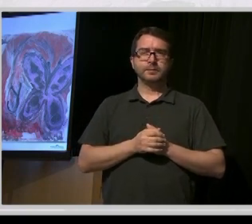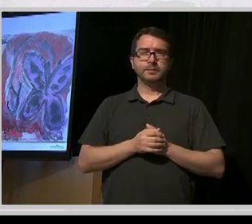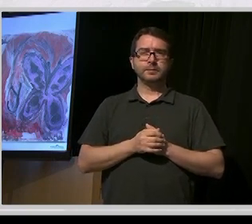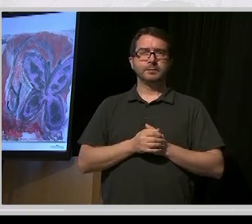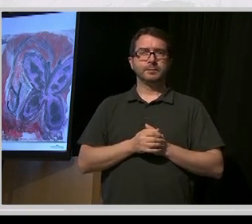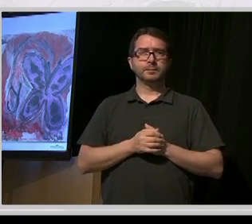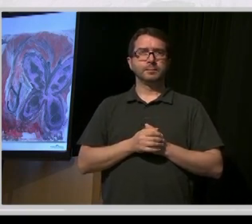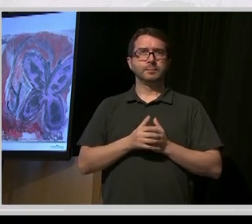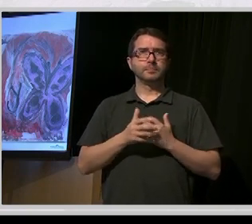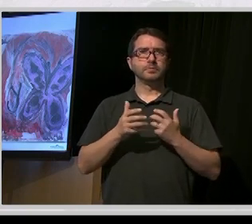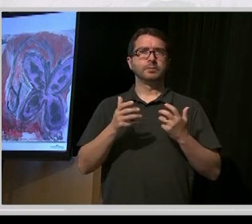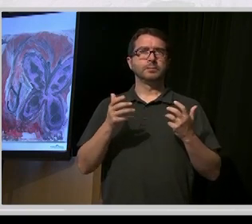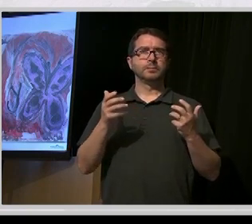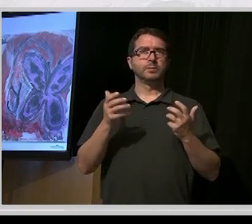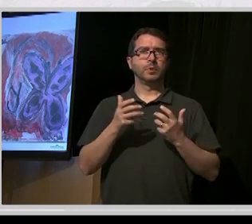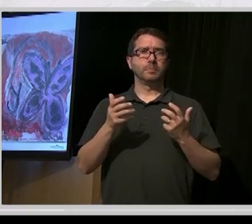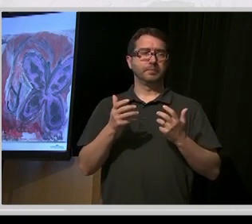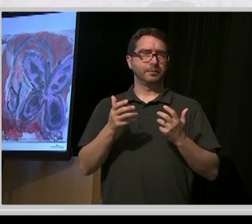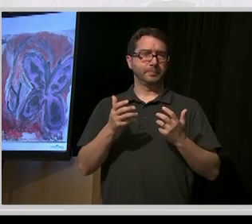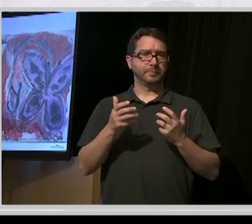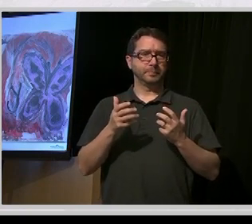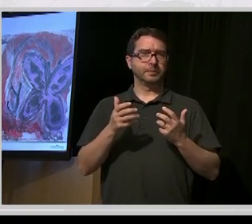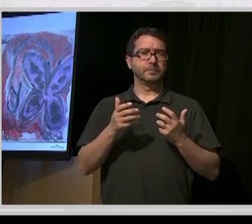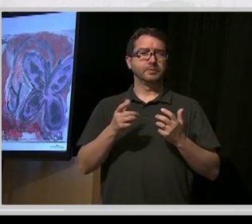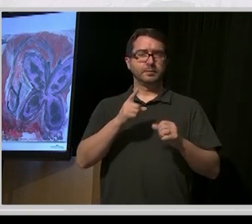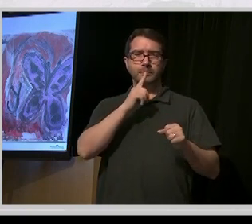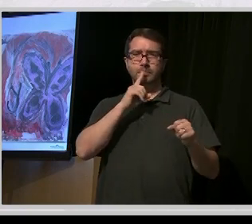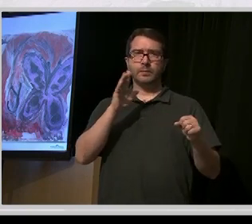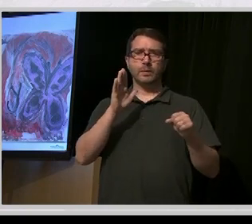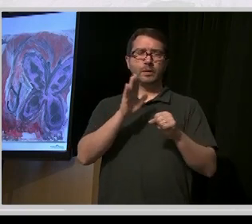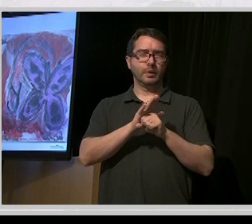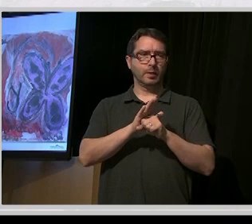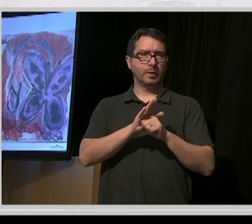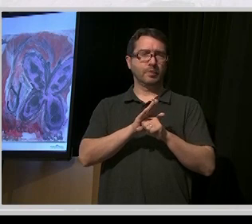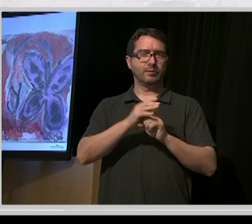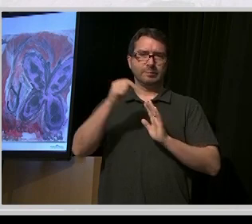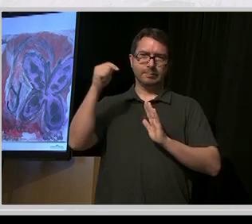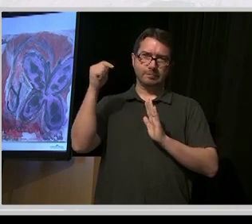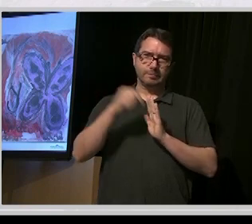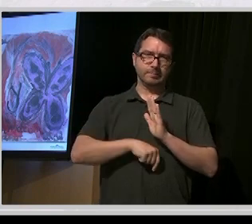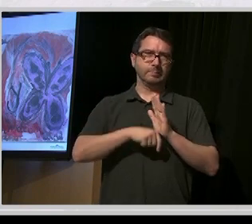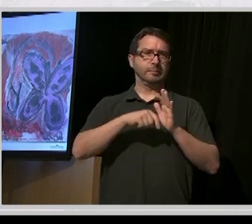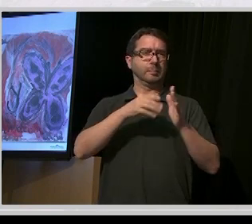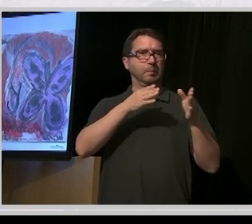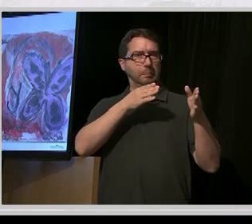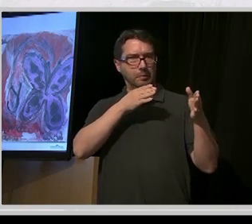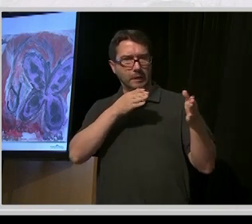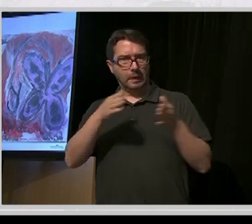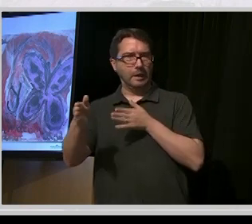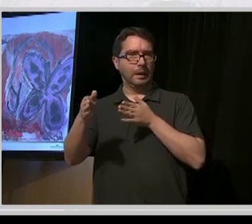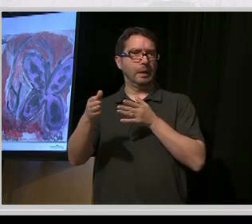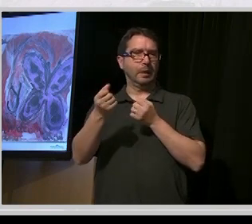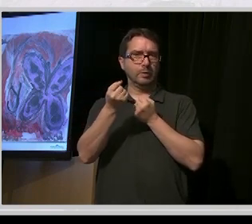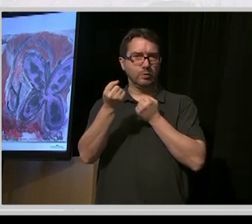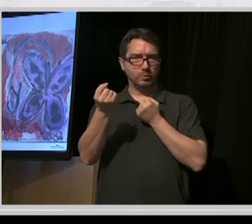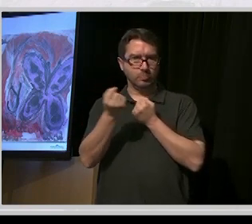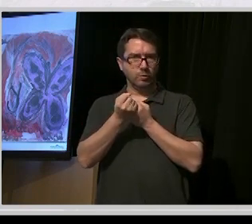have a dedicated, what we call an intensive planning and support coordinator. Everyone will have